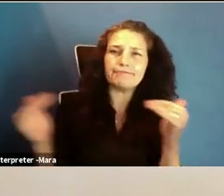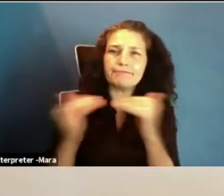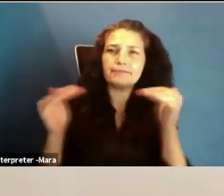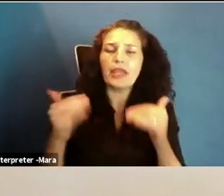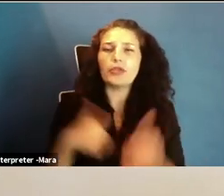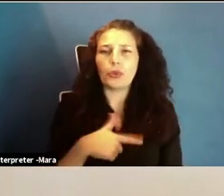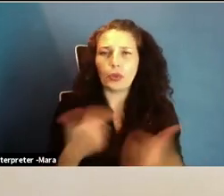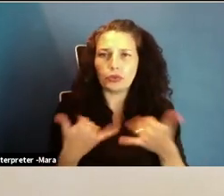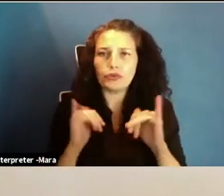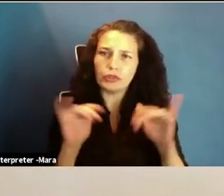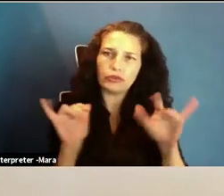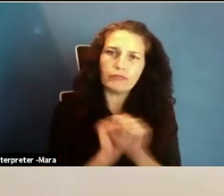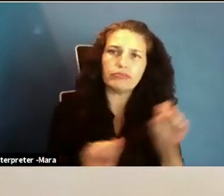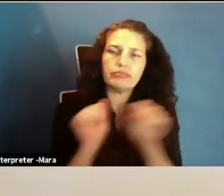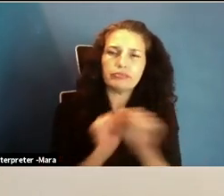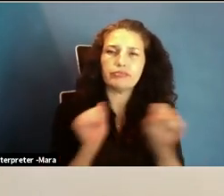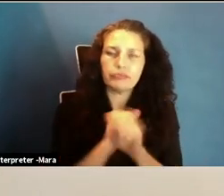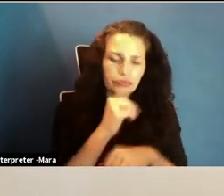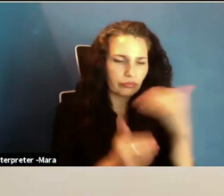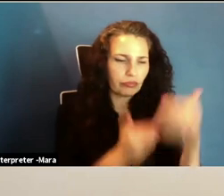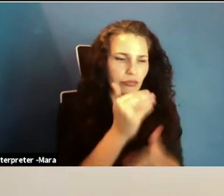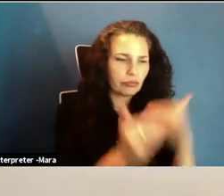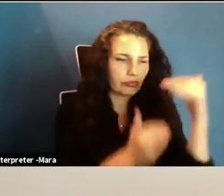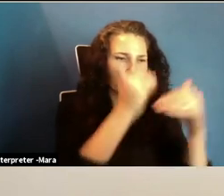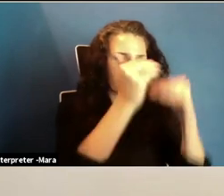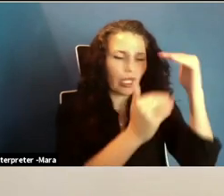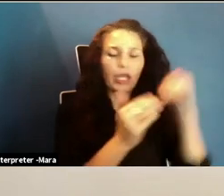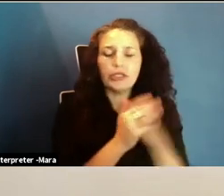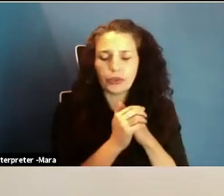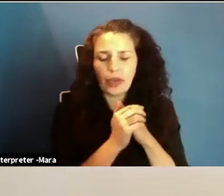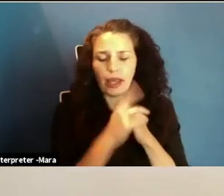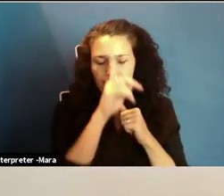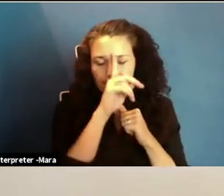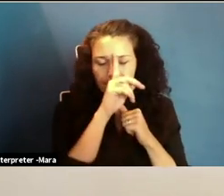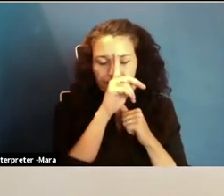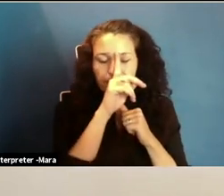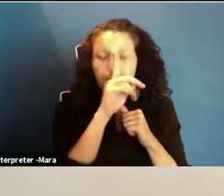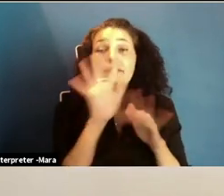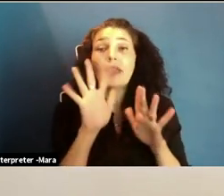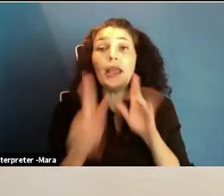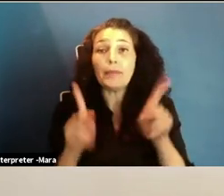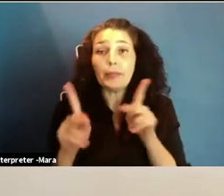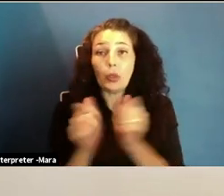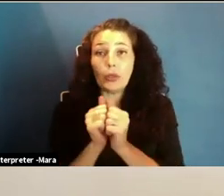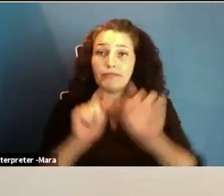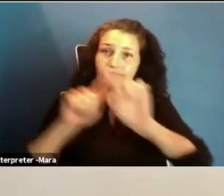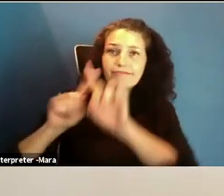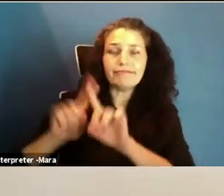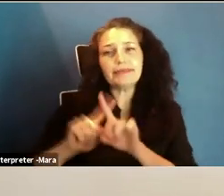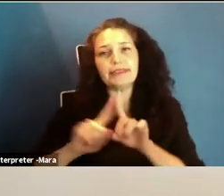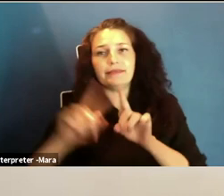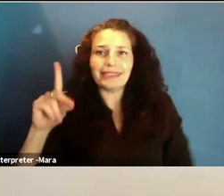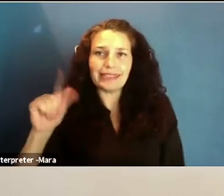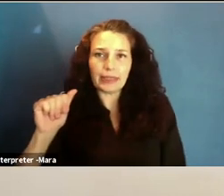work very heavily on people with different abilities, people with different